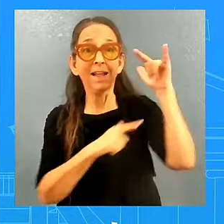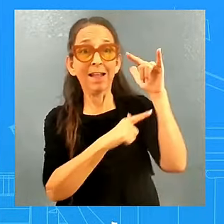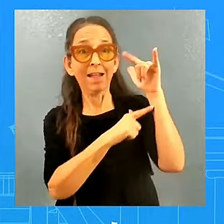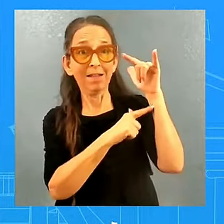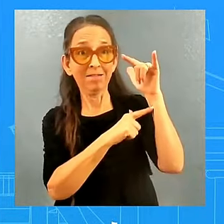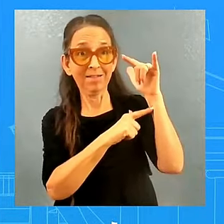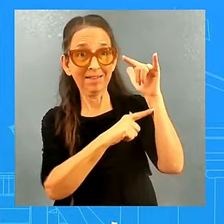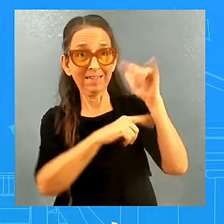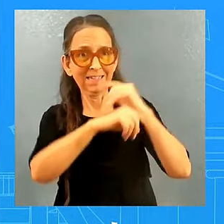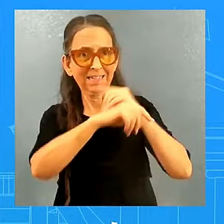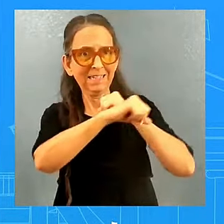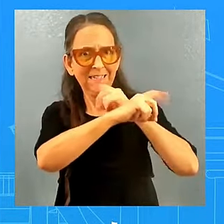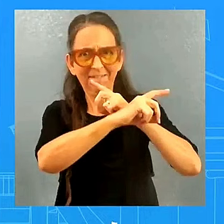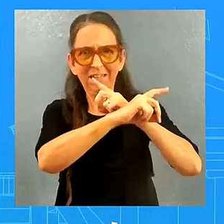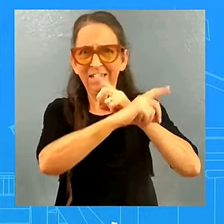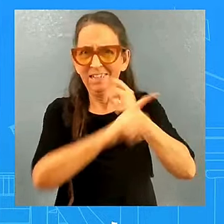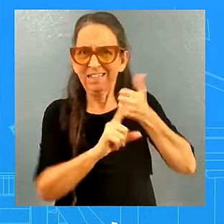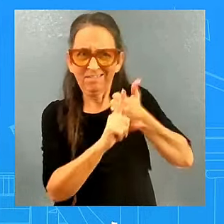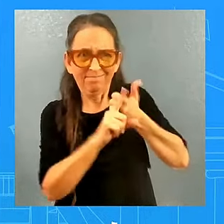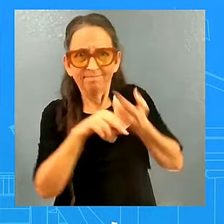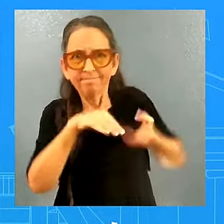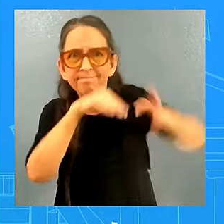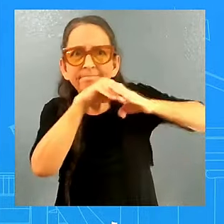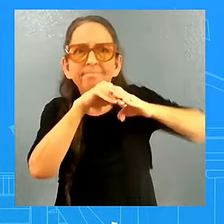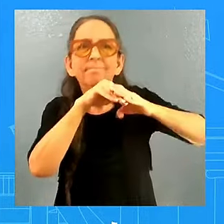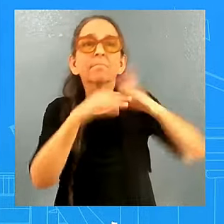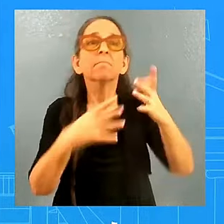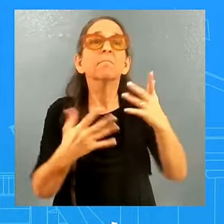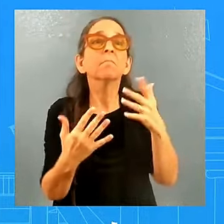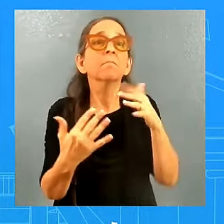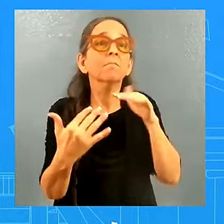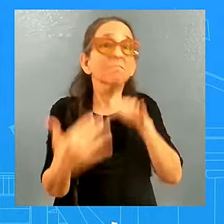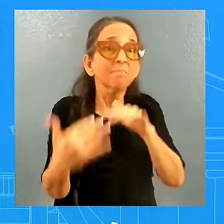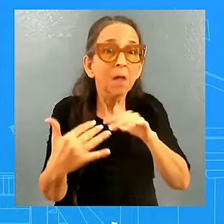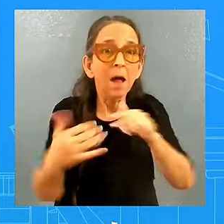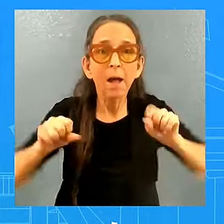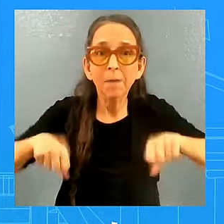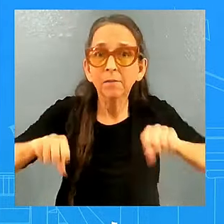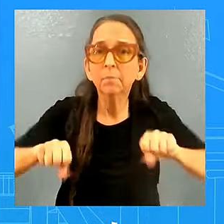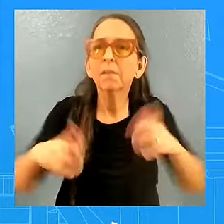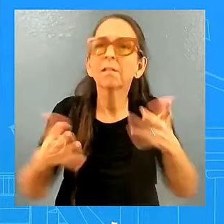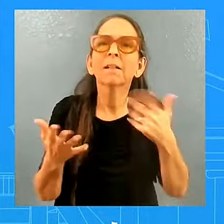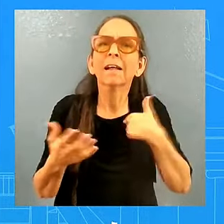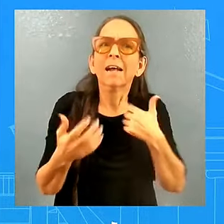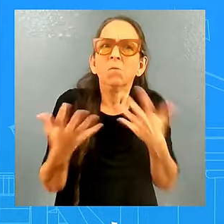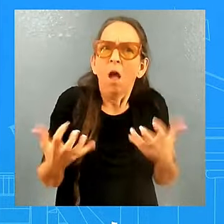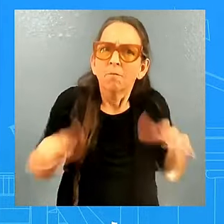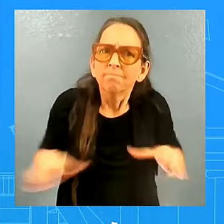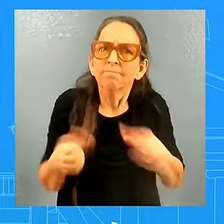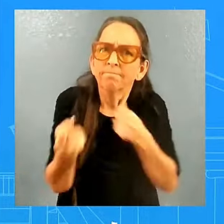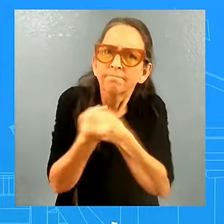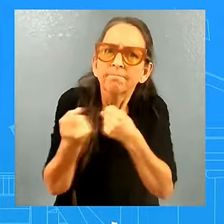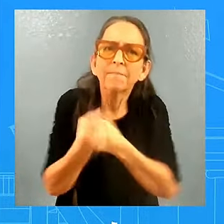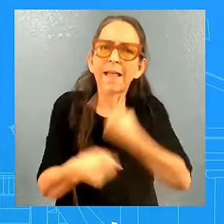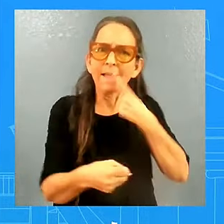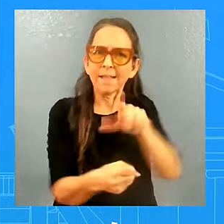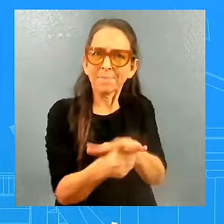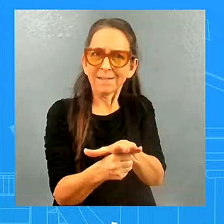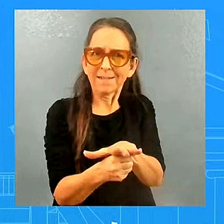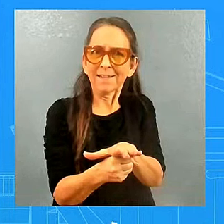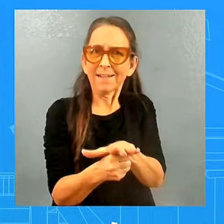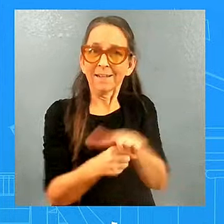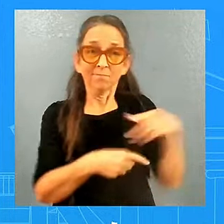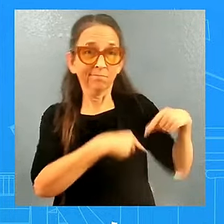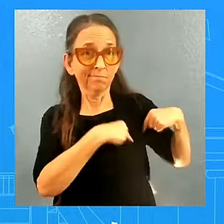capabilities. And so we are committed. We continue to be committed. But we've been surging that aid for some time. Like I said, when the